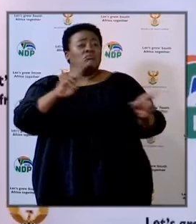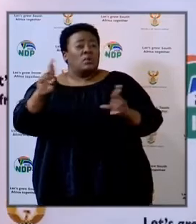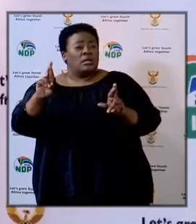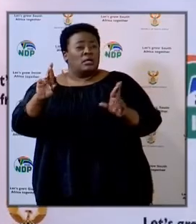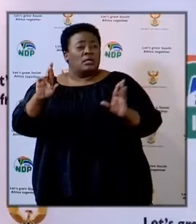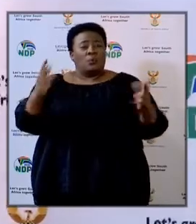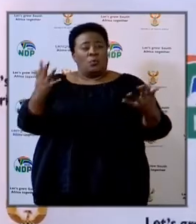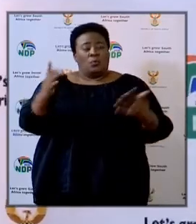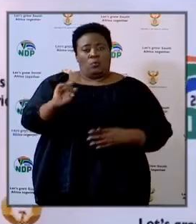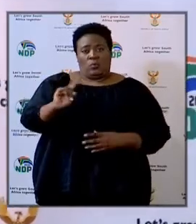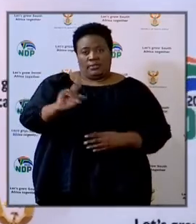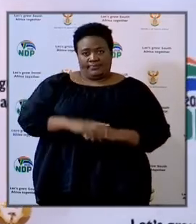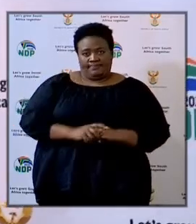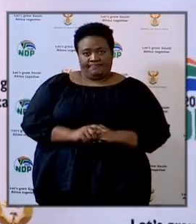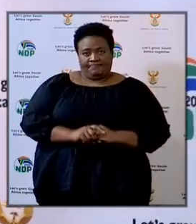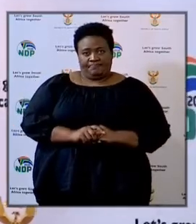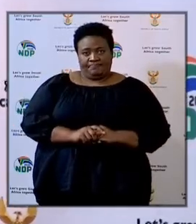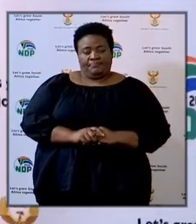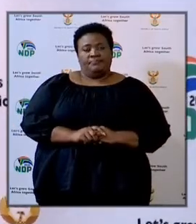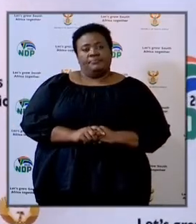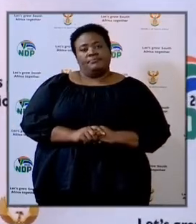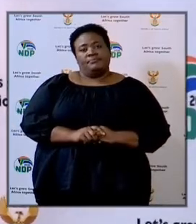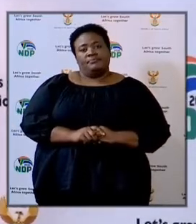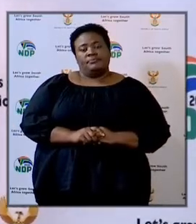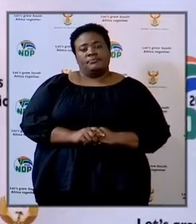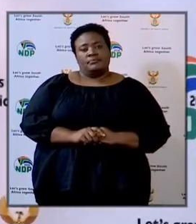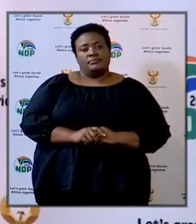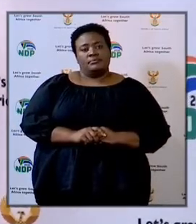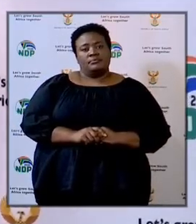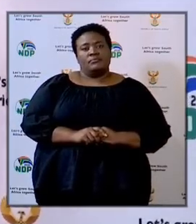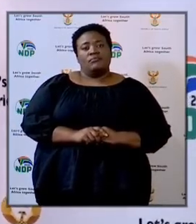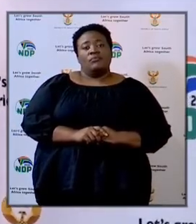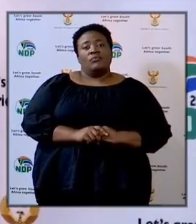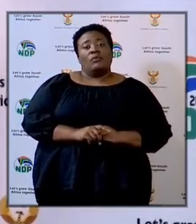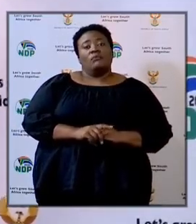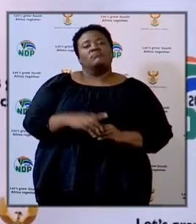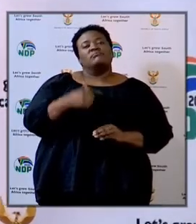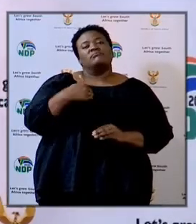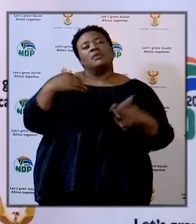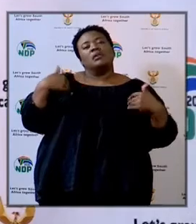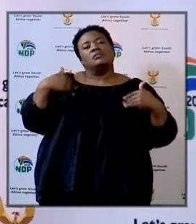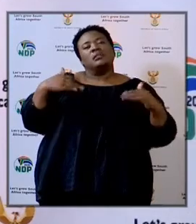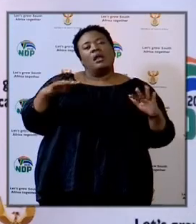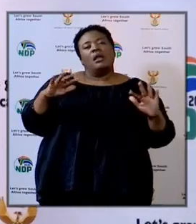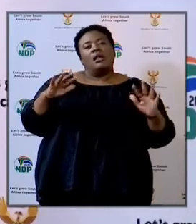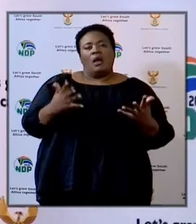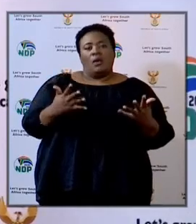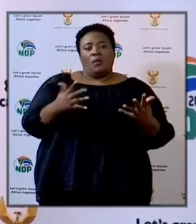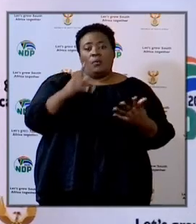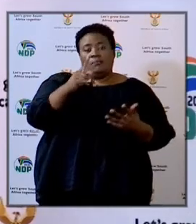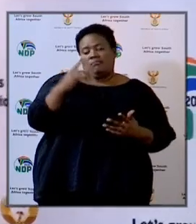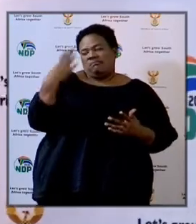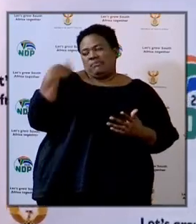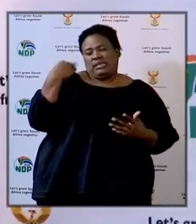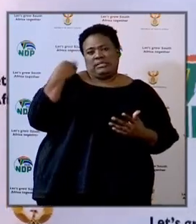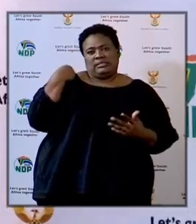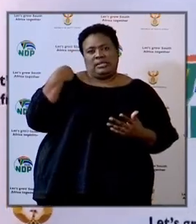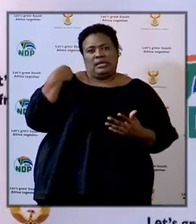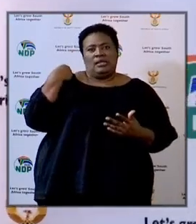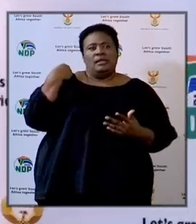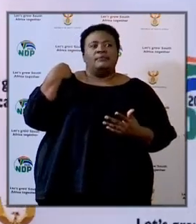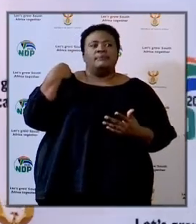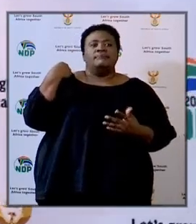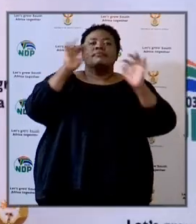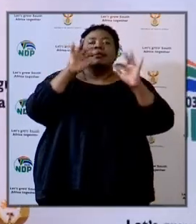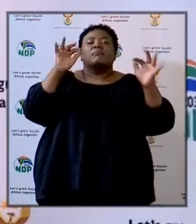absolute notion of the state of readiness. Let me start by saying, because Minister was told that people